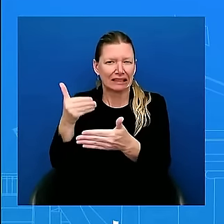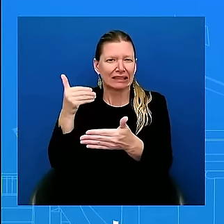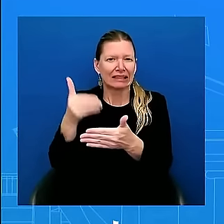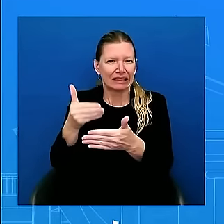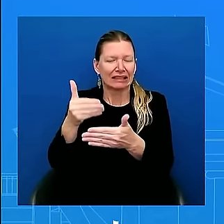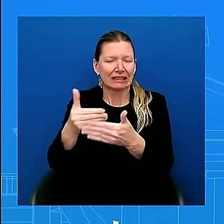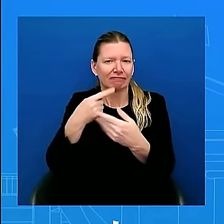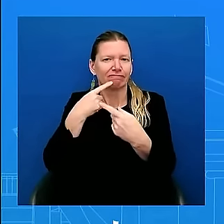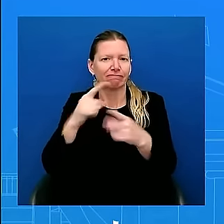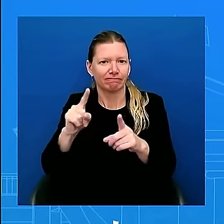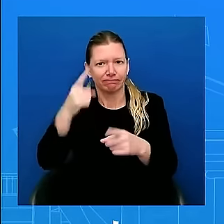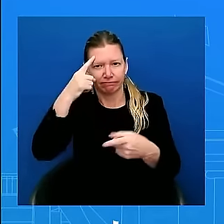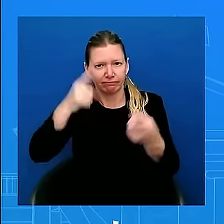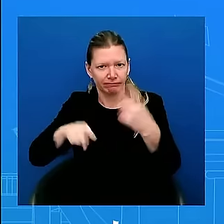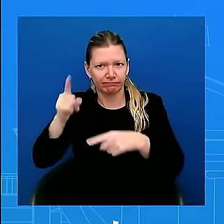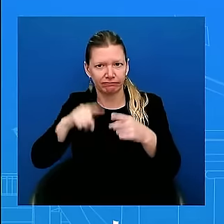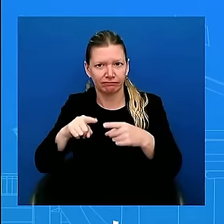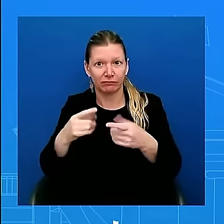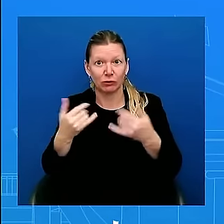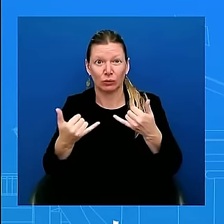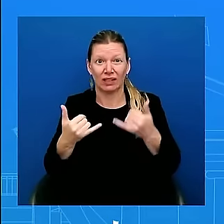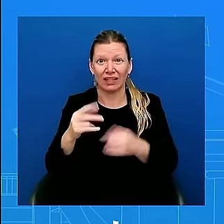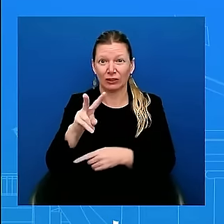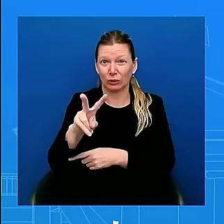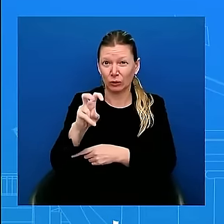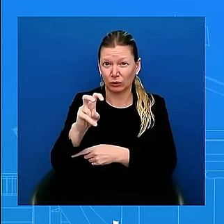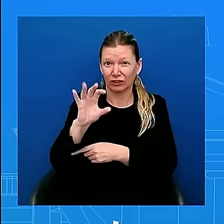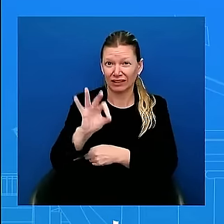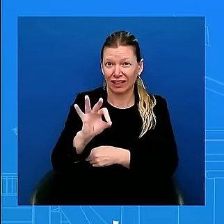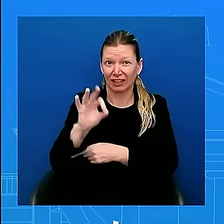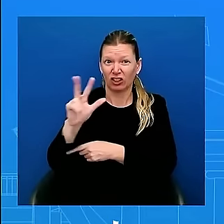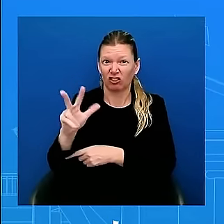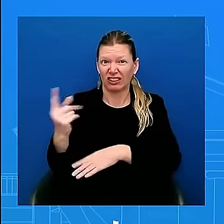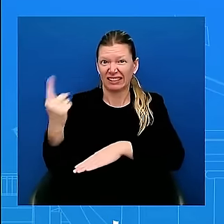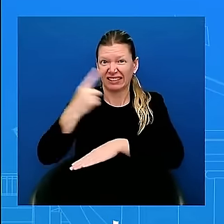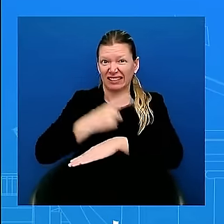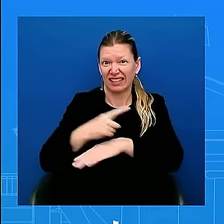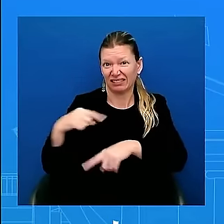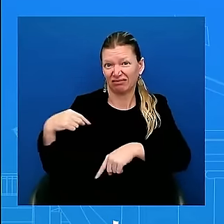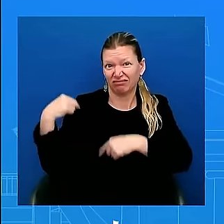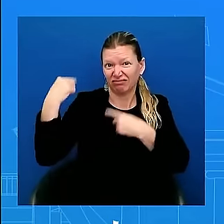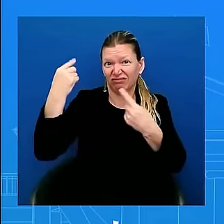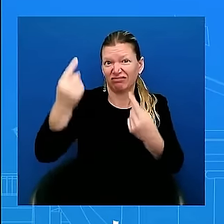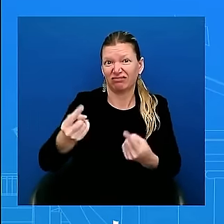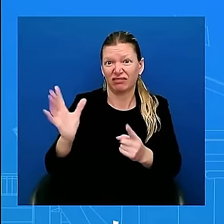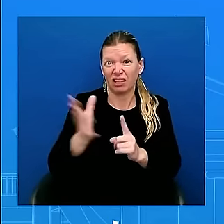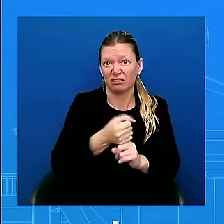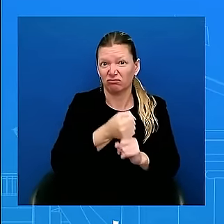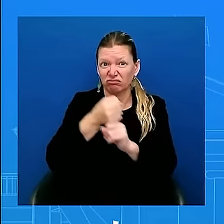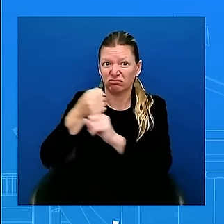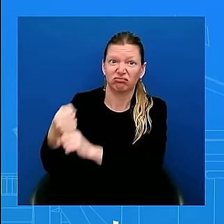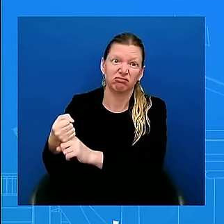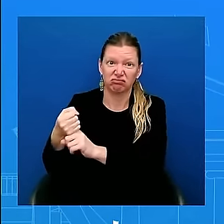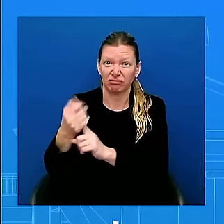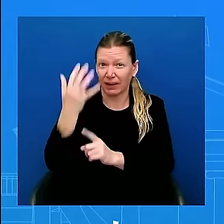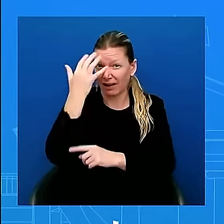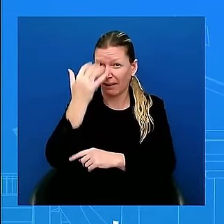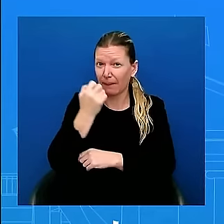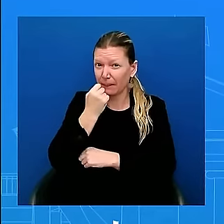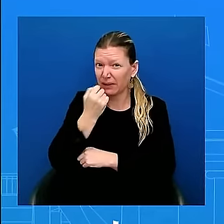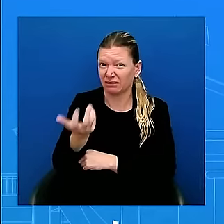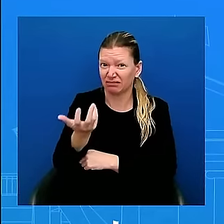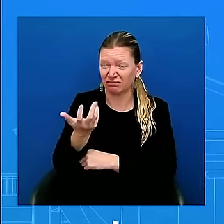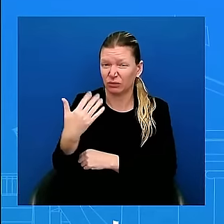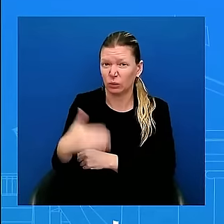have been held captive by Hamas and you just have to assume that it is the most horrific of circumstances. Sadly, we know